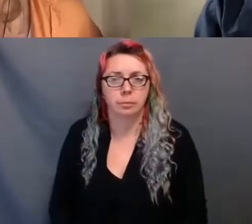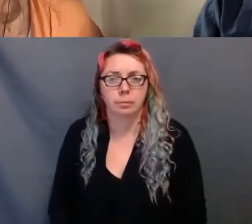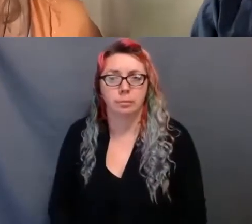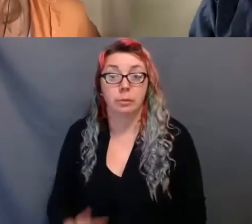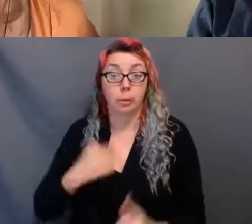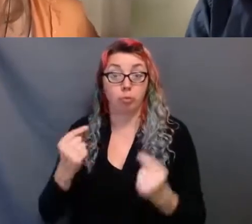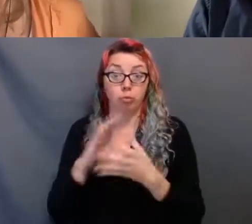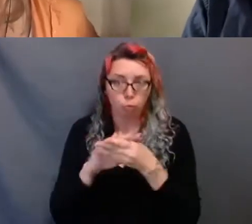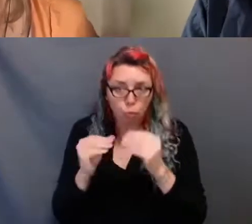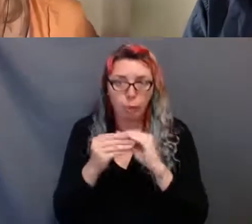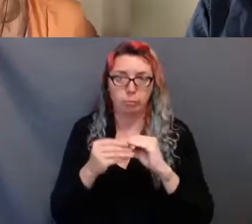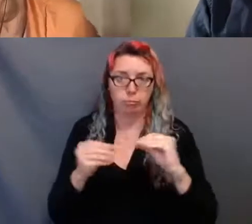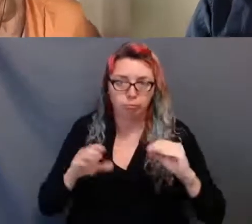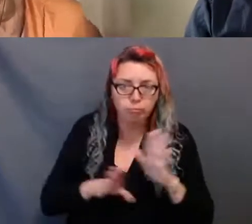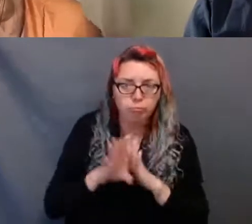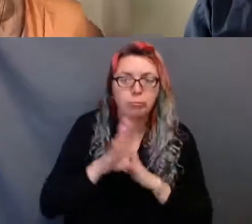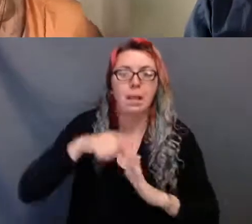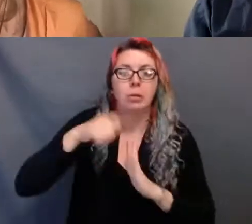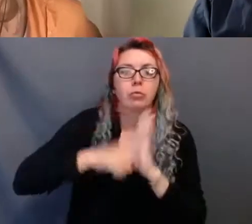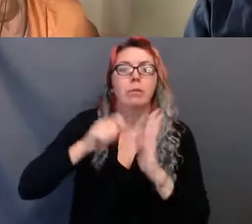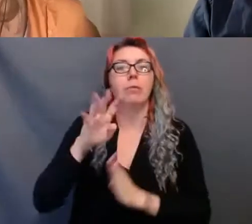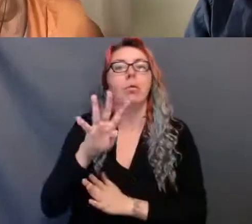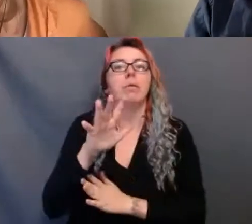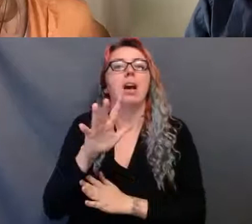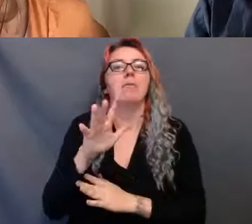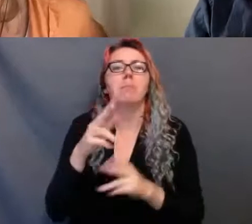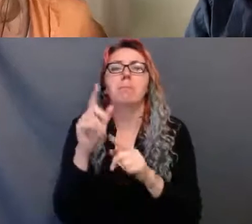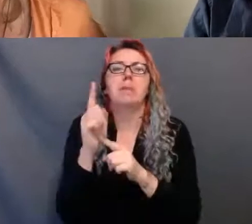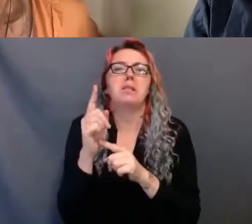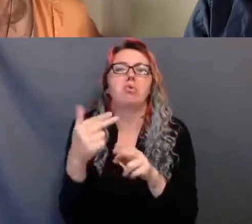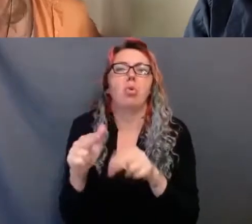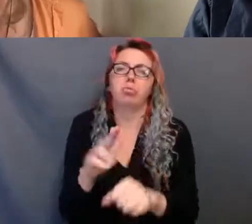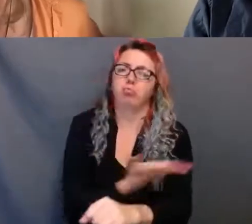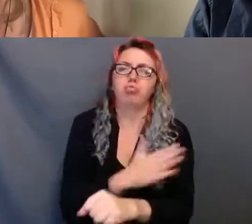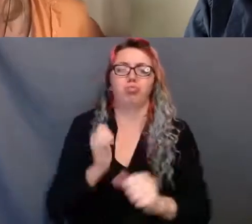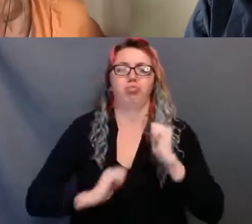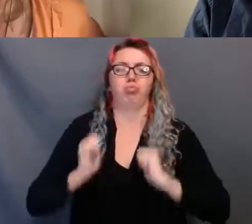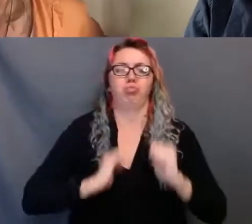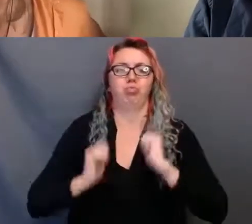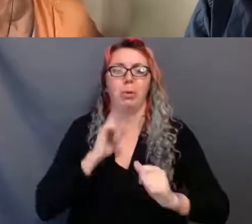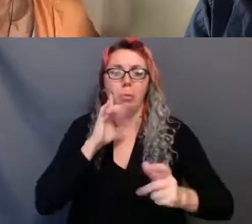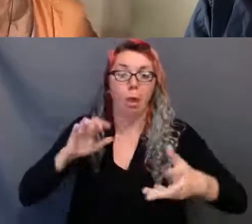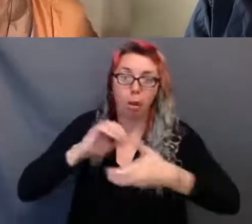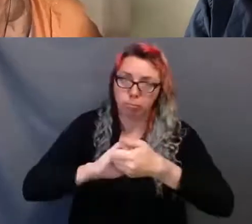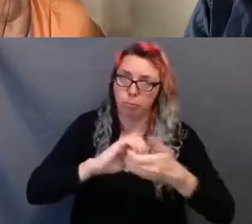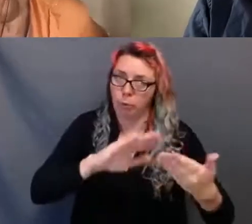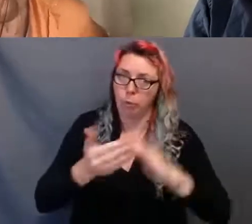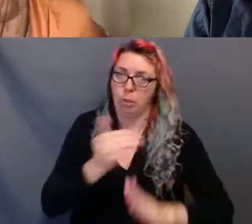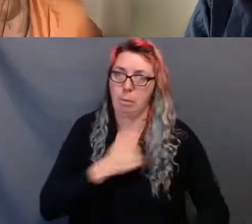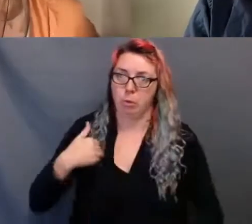professional Indigenous artists. Some of the songs are inspired by wax cylinder recordings made over a hundred years ago of